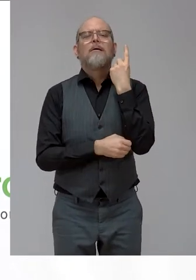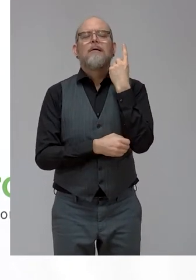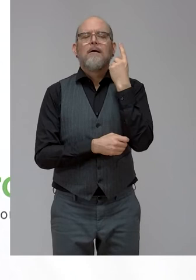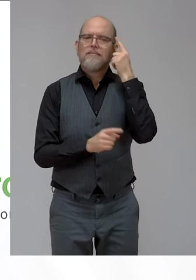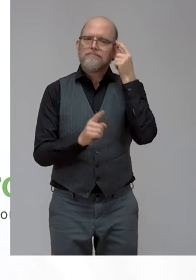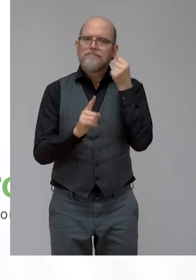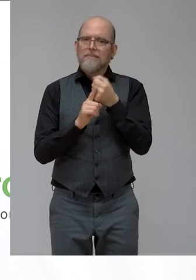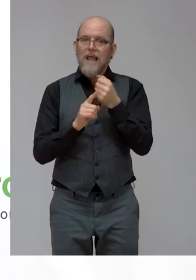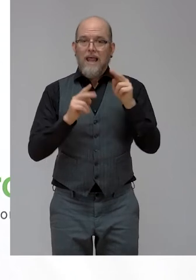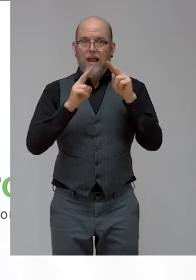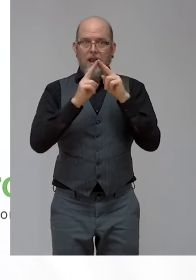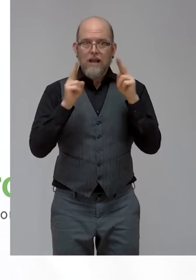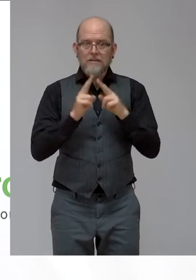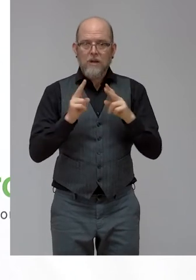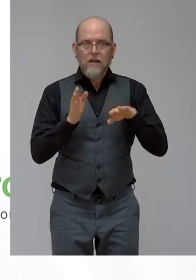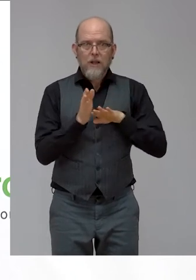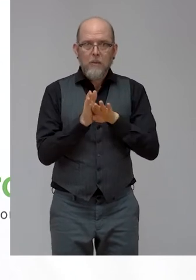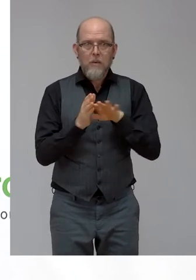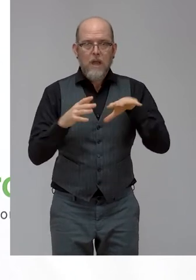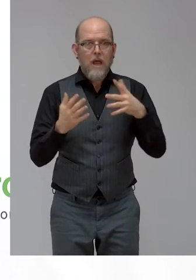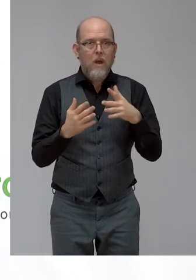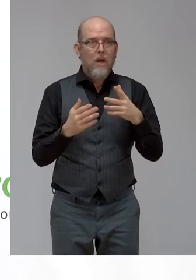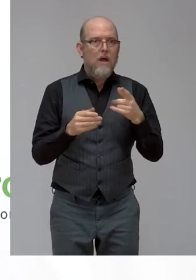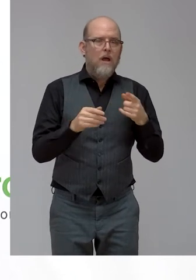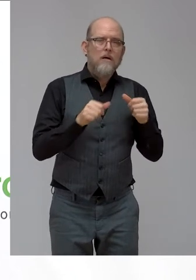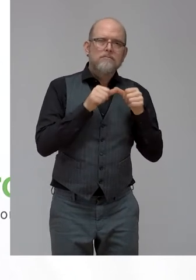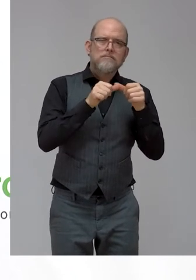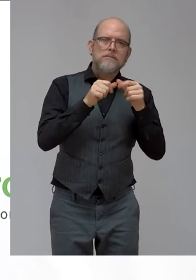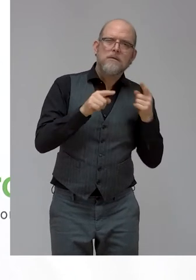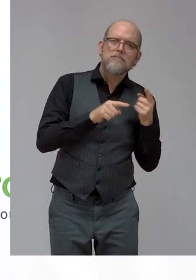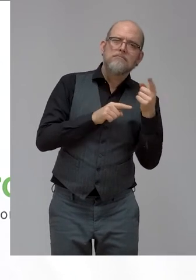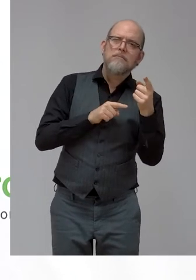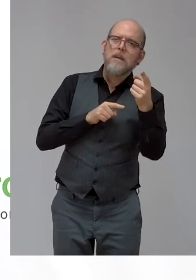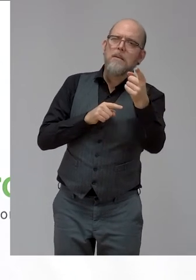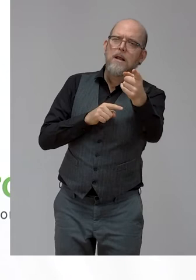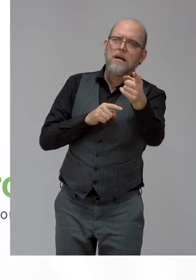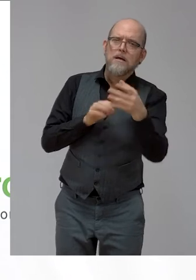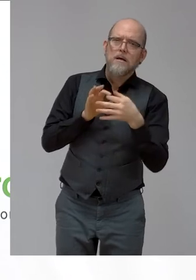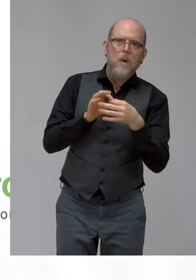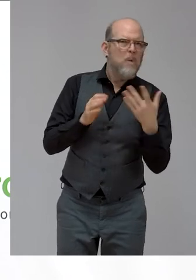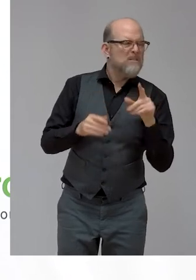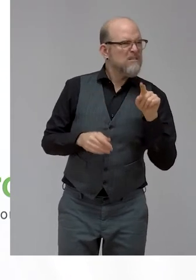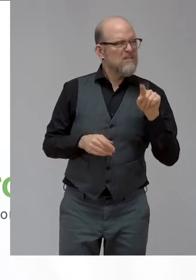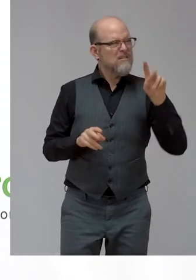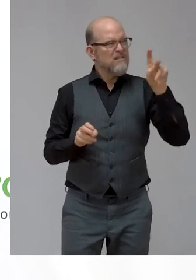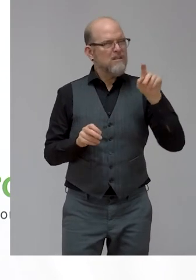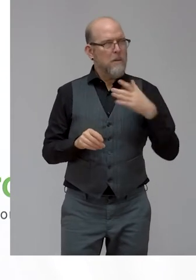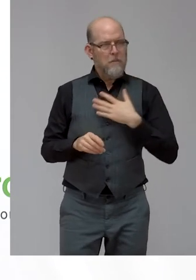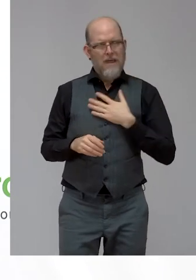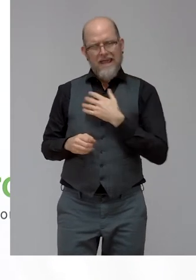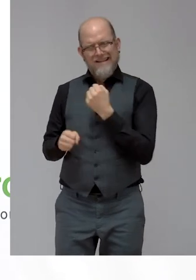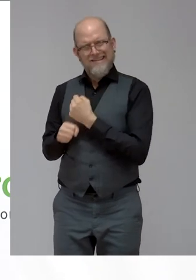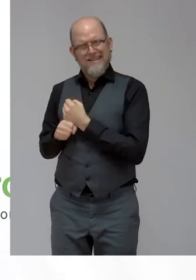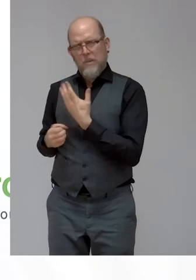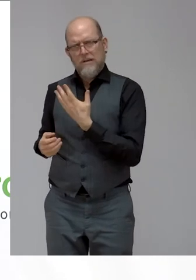sustainability about. So my work at Light for the World has been to forge partnerships to